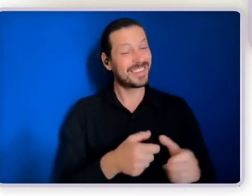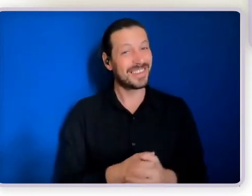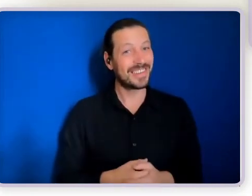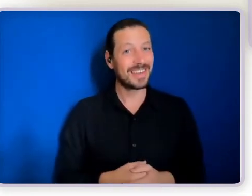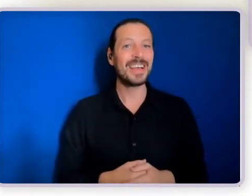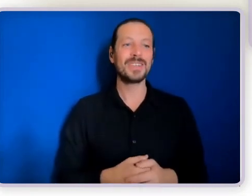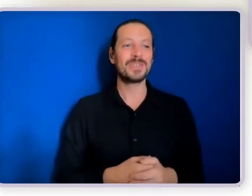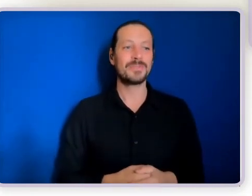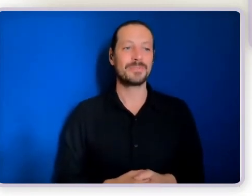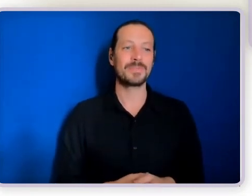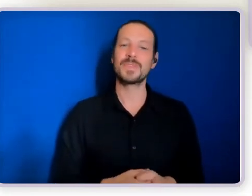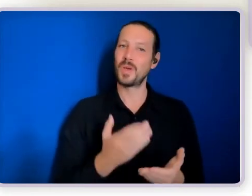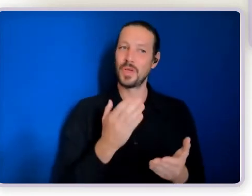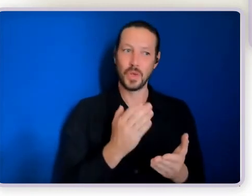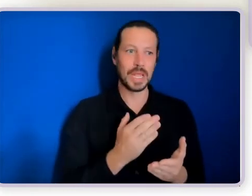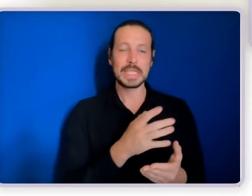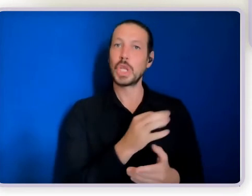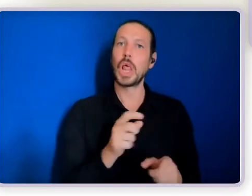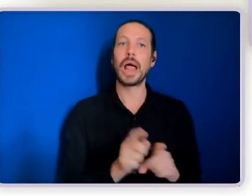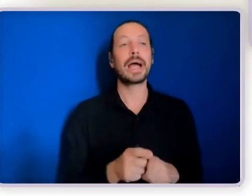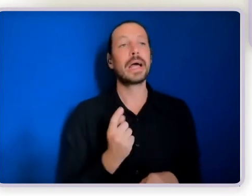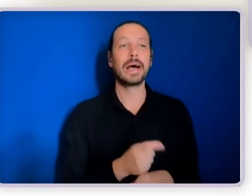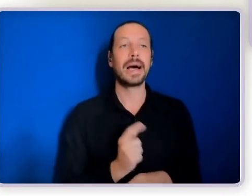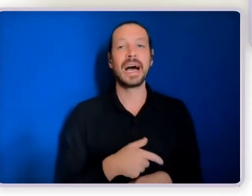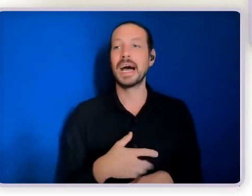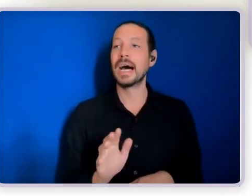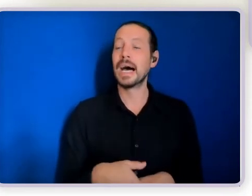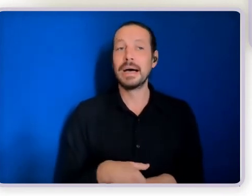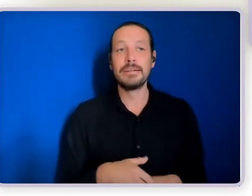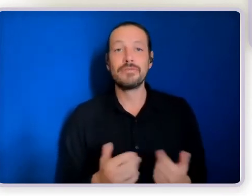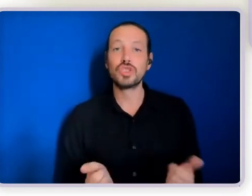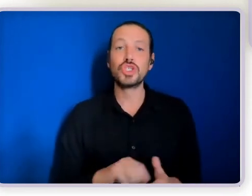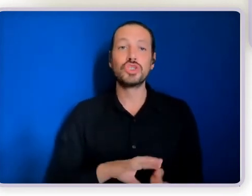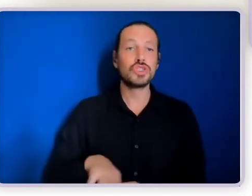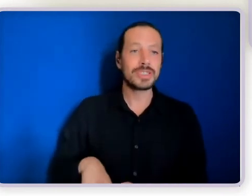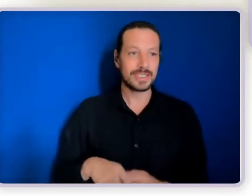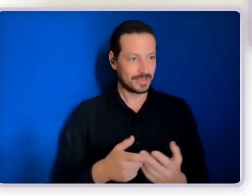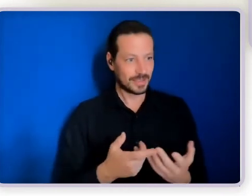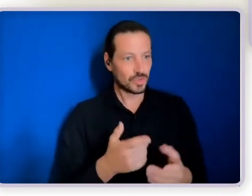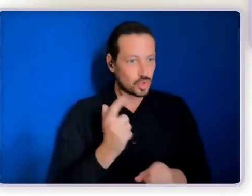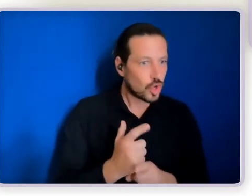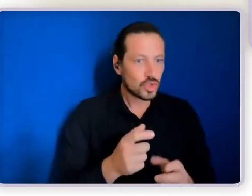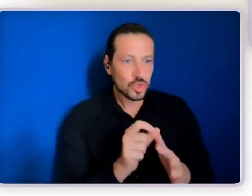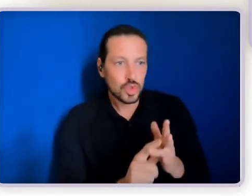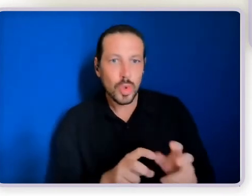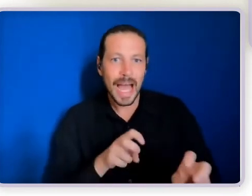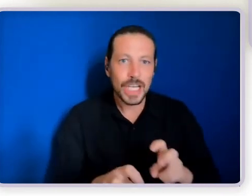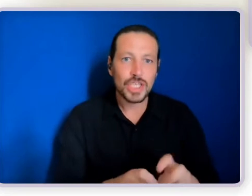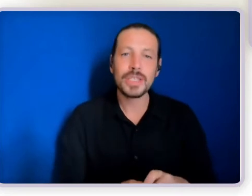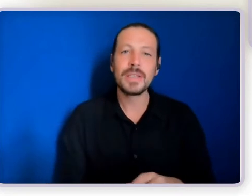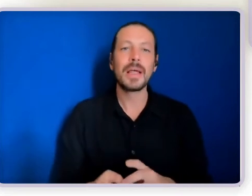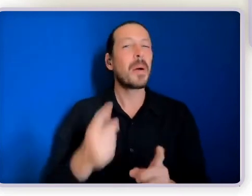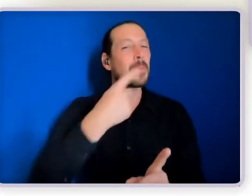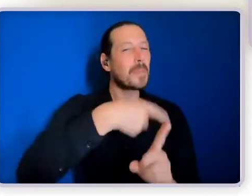and they're not you know people talking about them or trying to make decisions on their behalf the things that occur in a circle meeting are